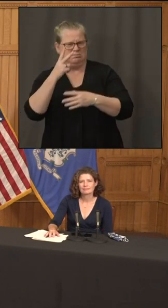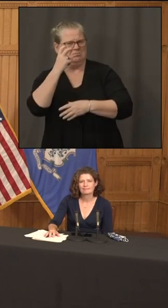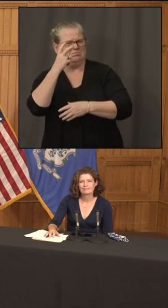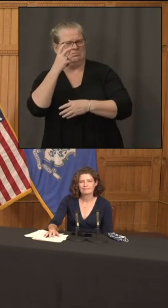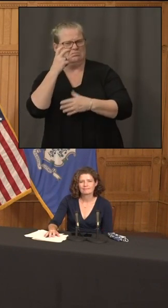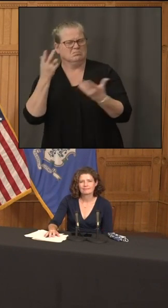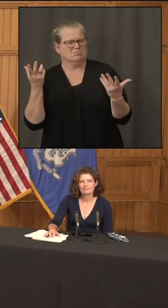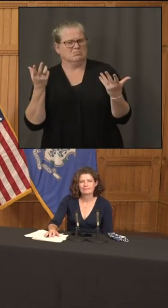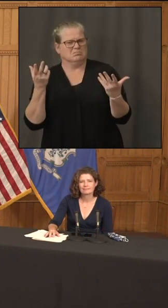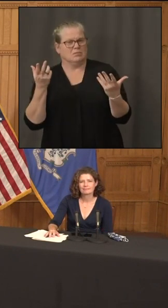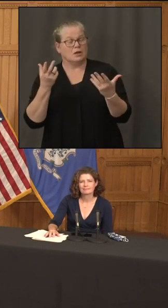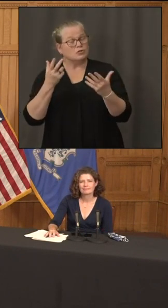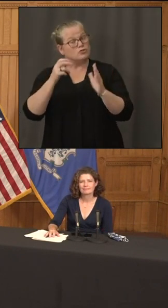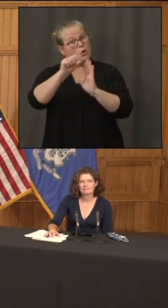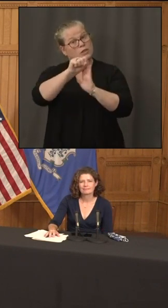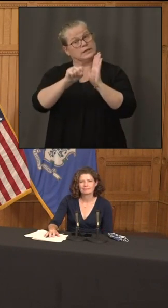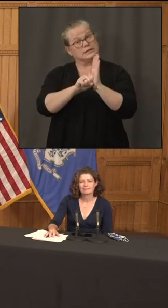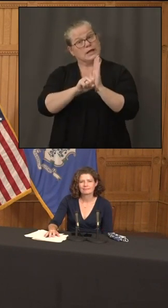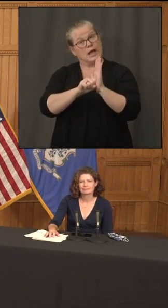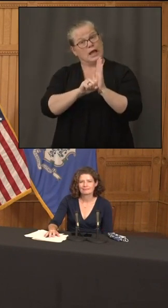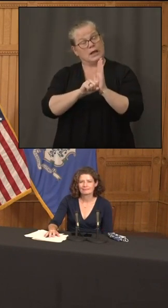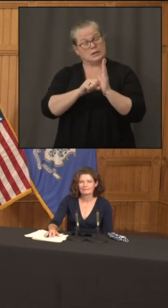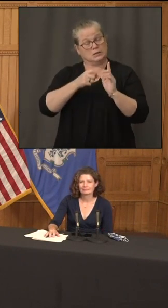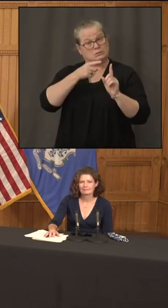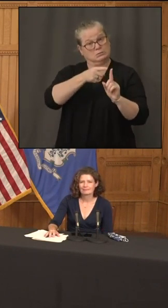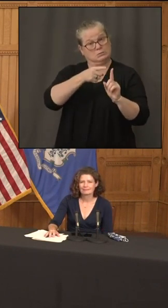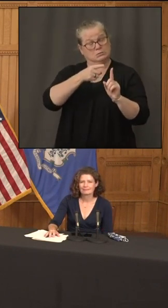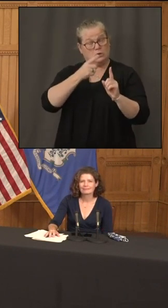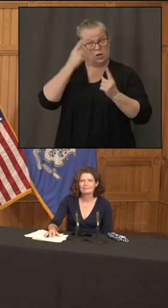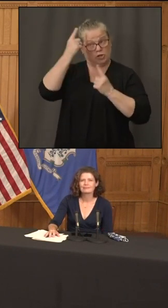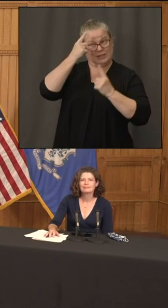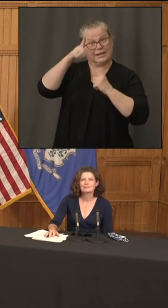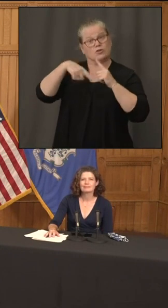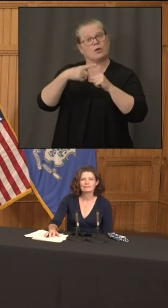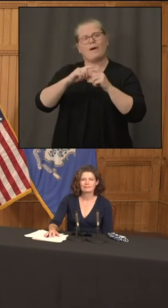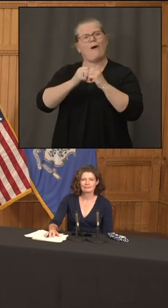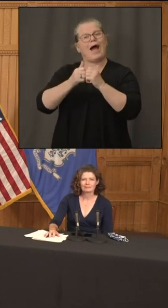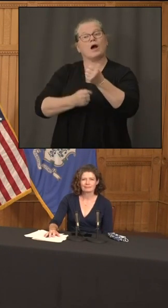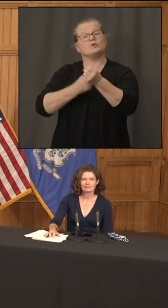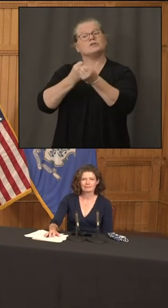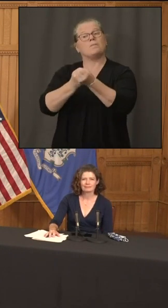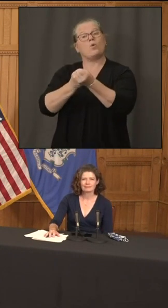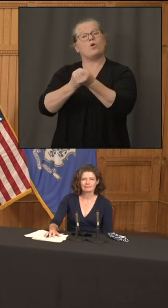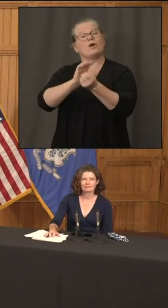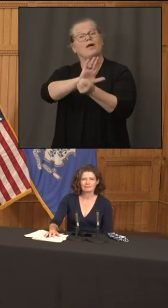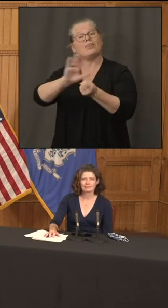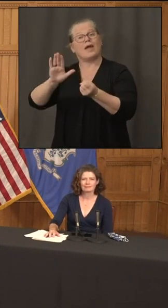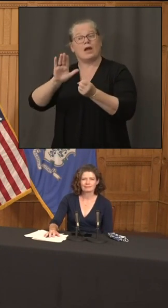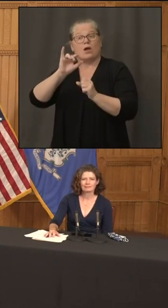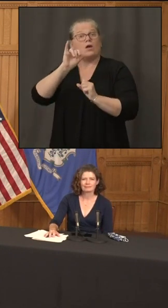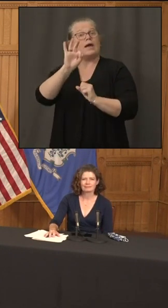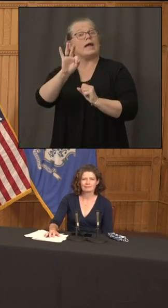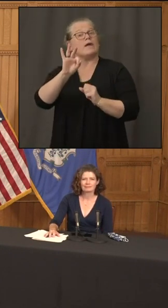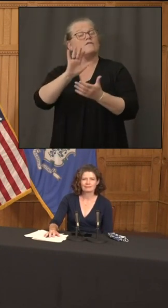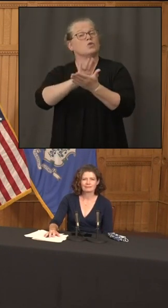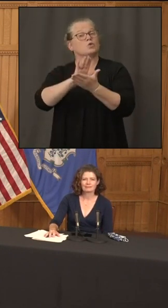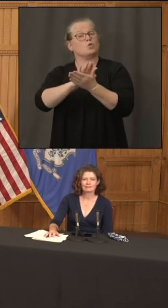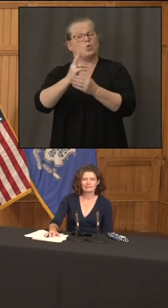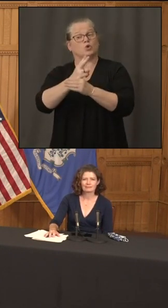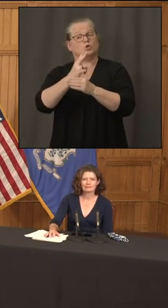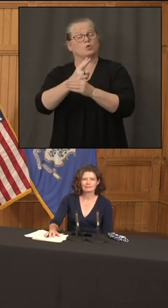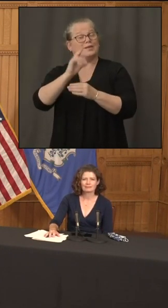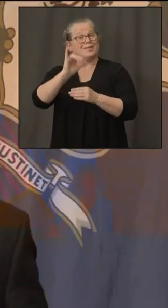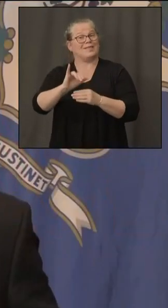anything that the state is contemplating about addressing that need that parents will have whose school systems are going to be taking that approach